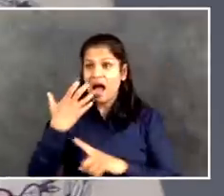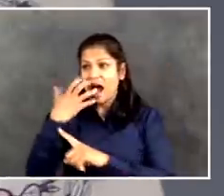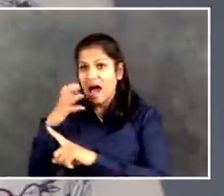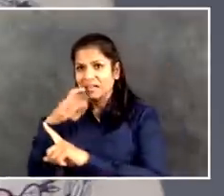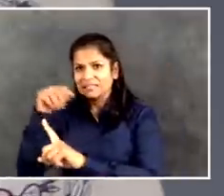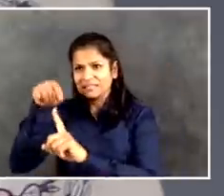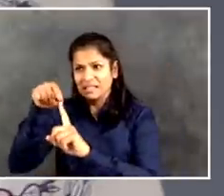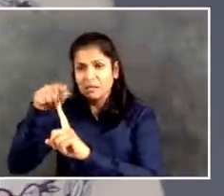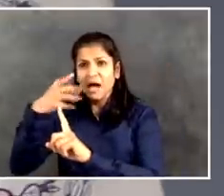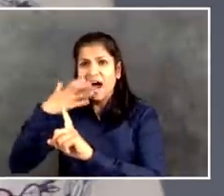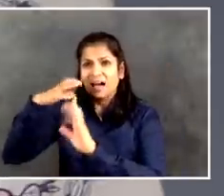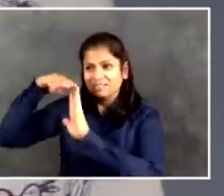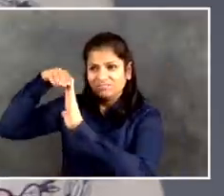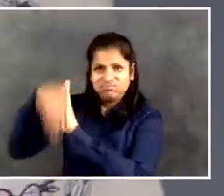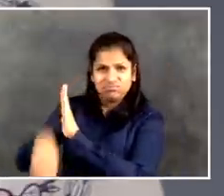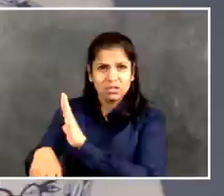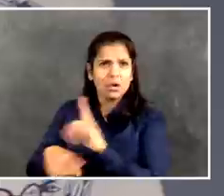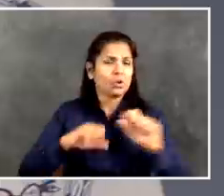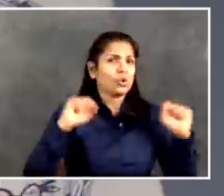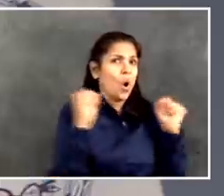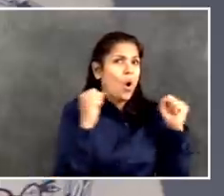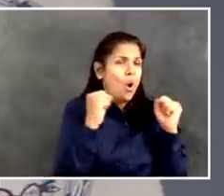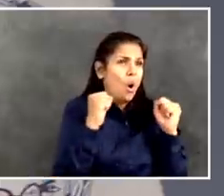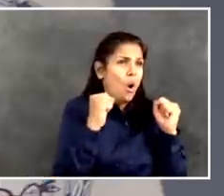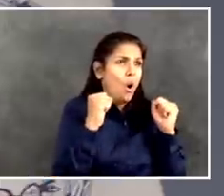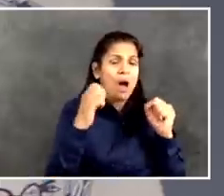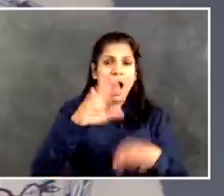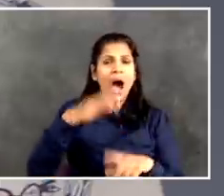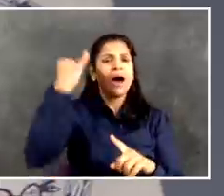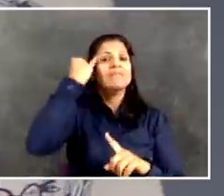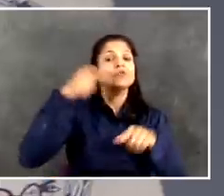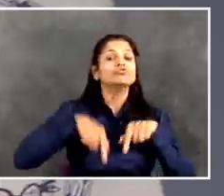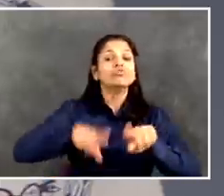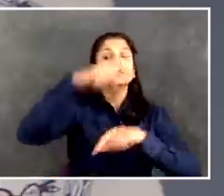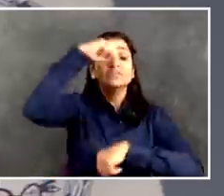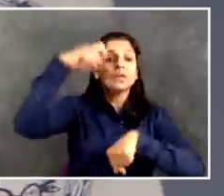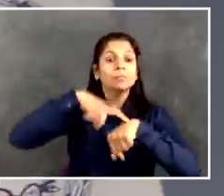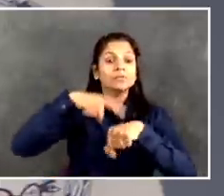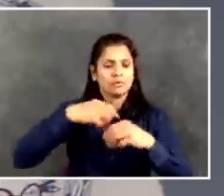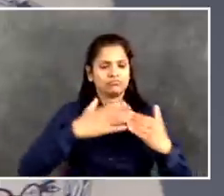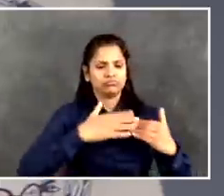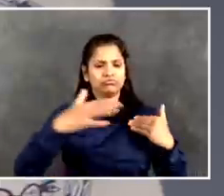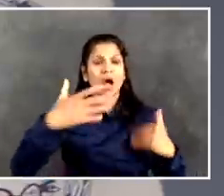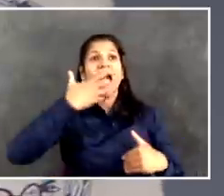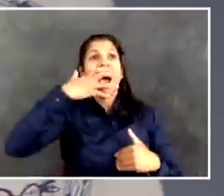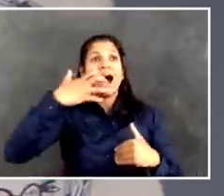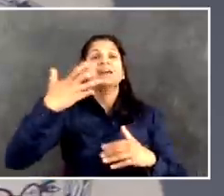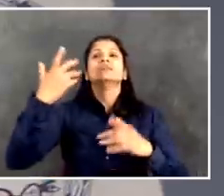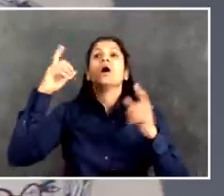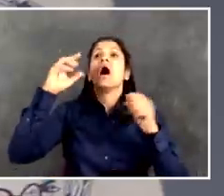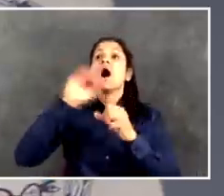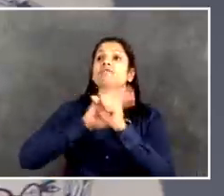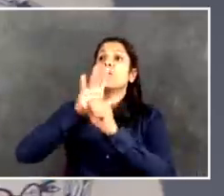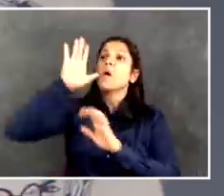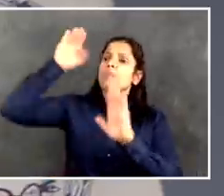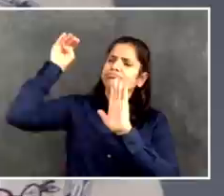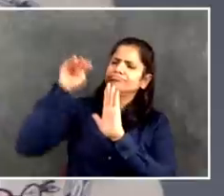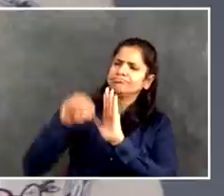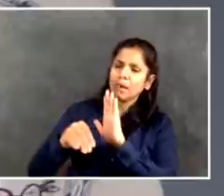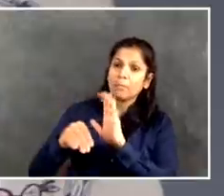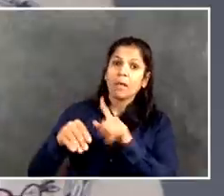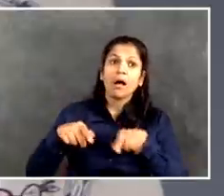year already and being very, very mindful that it will still be a part of our lives until there's a vaccine.